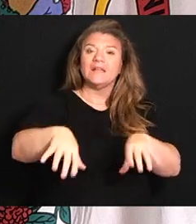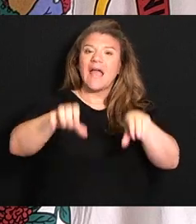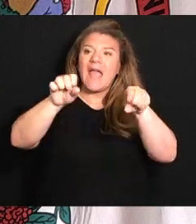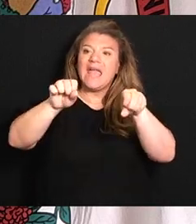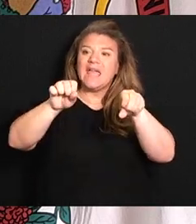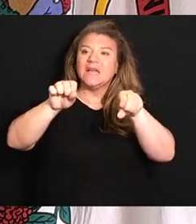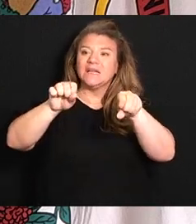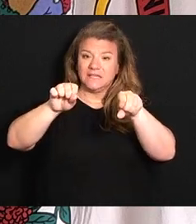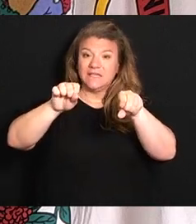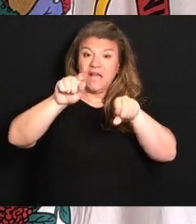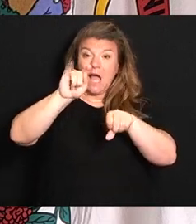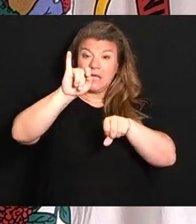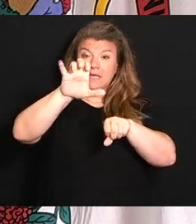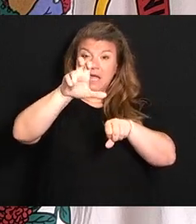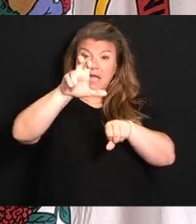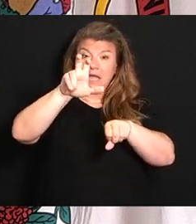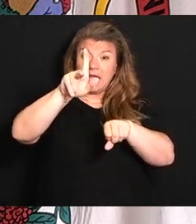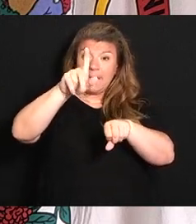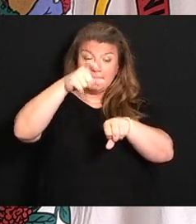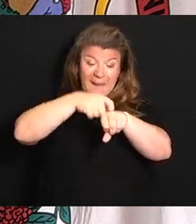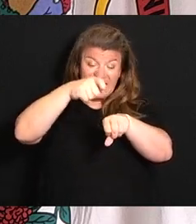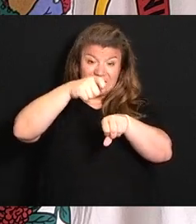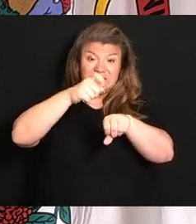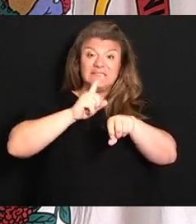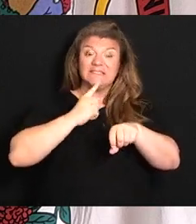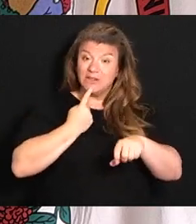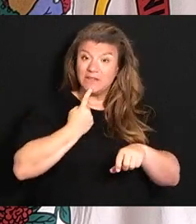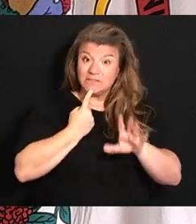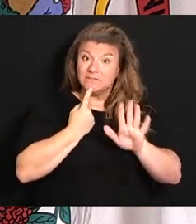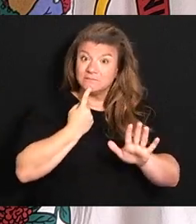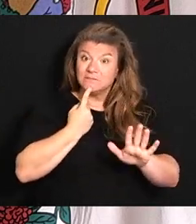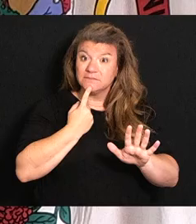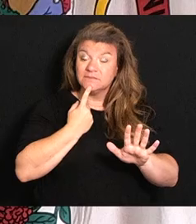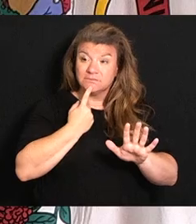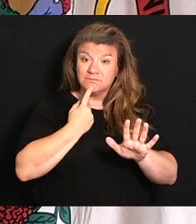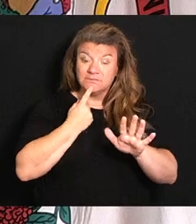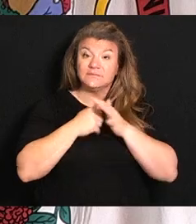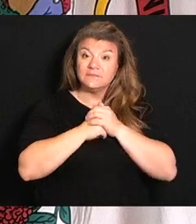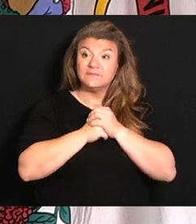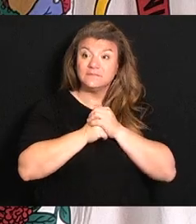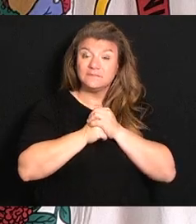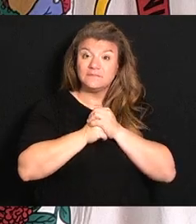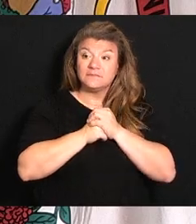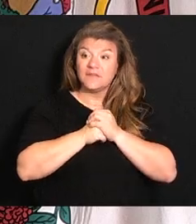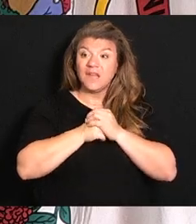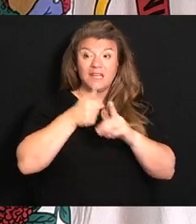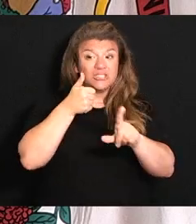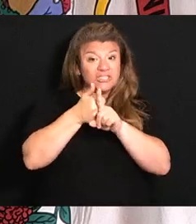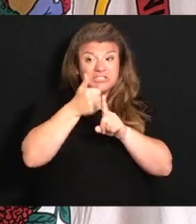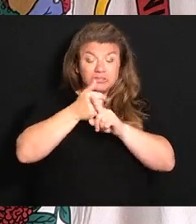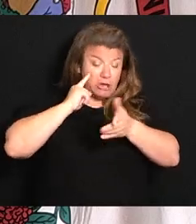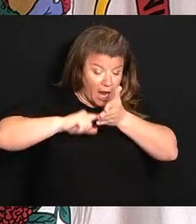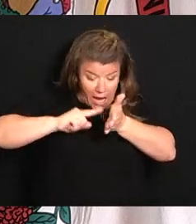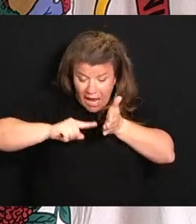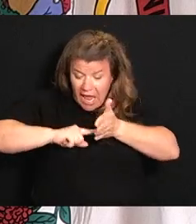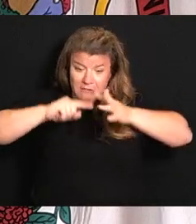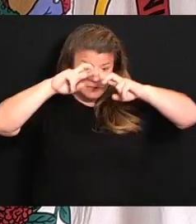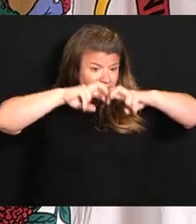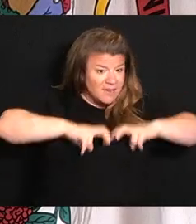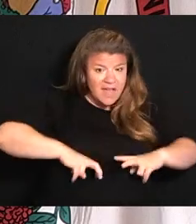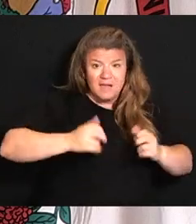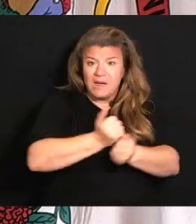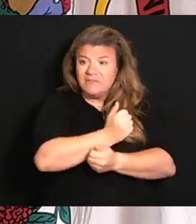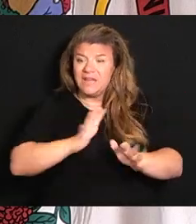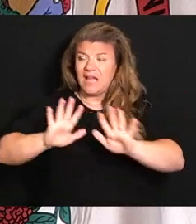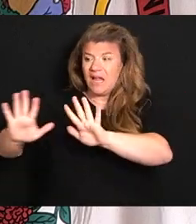you know, a tick bite really serious and everything. You know, guard yourself, check yourself, make sure, you know,